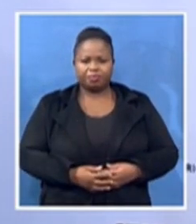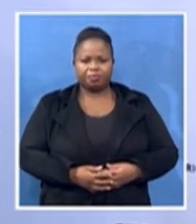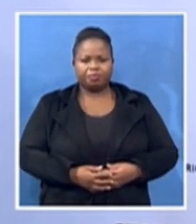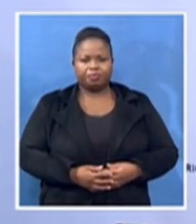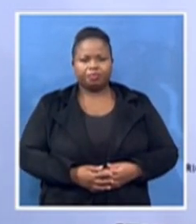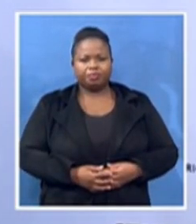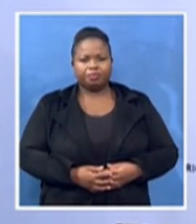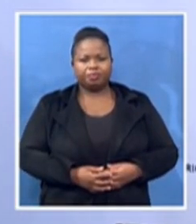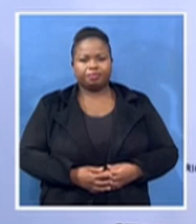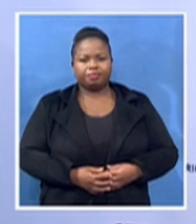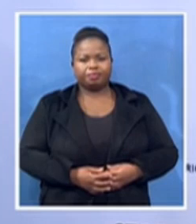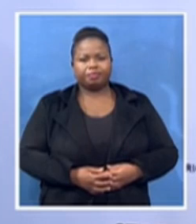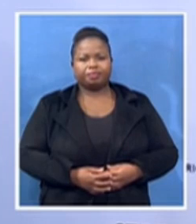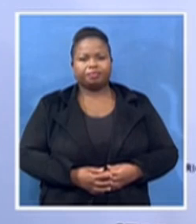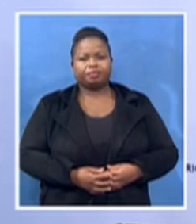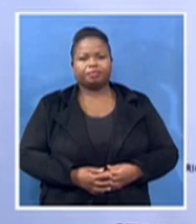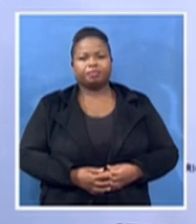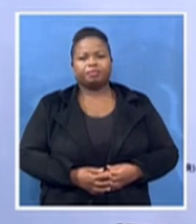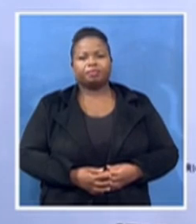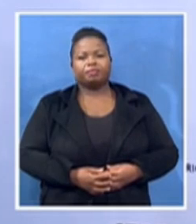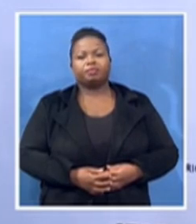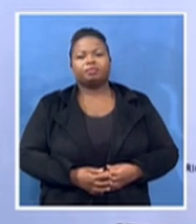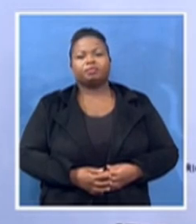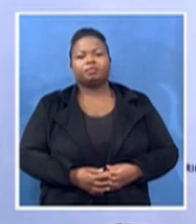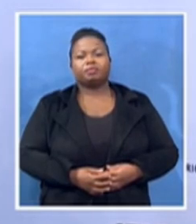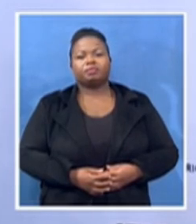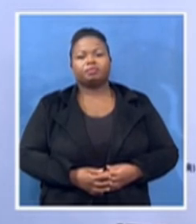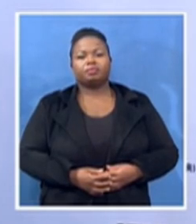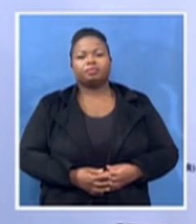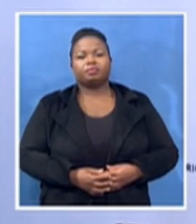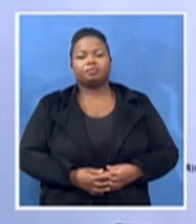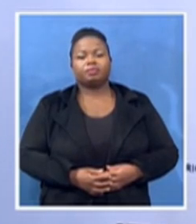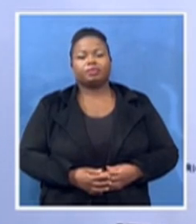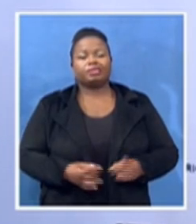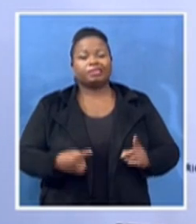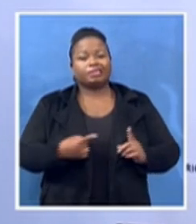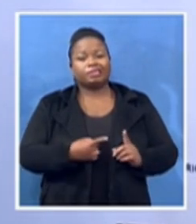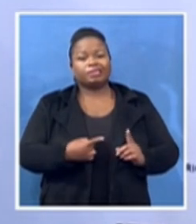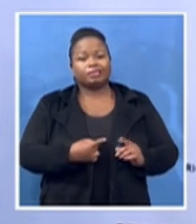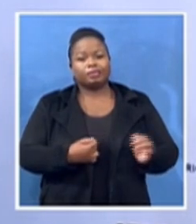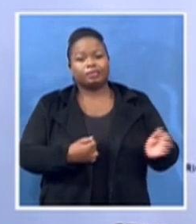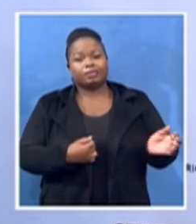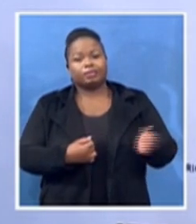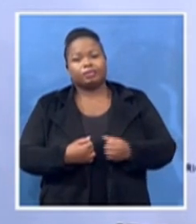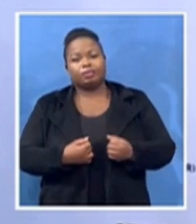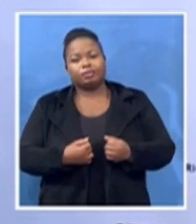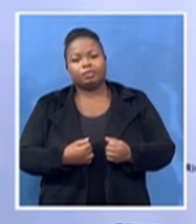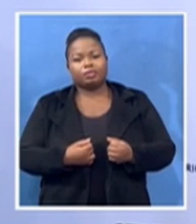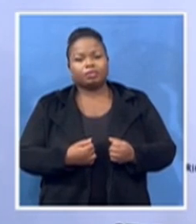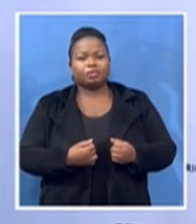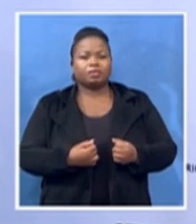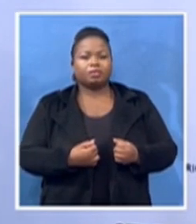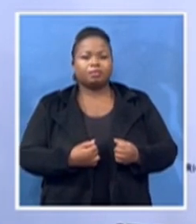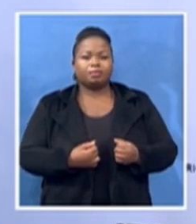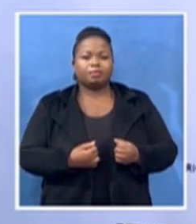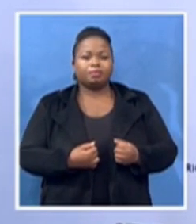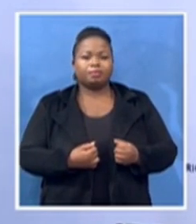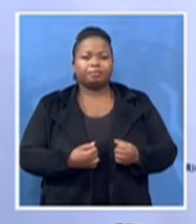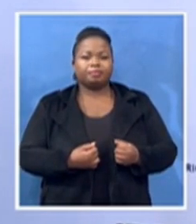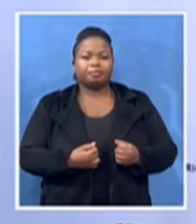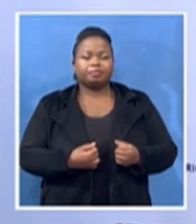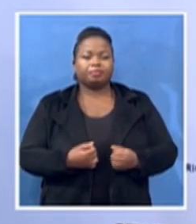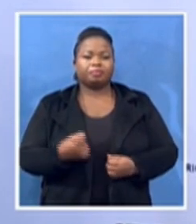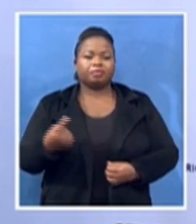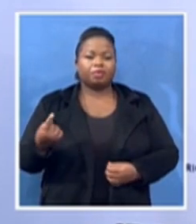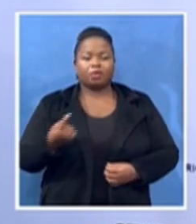She recruited the only leader of those